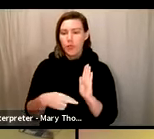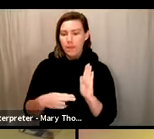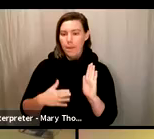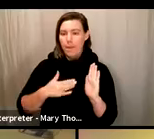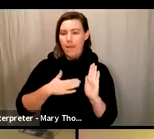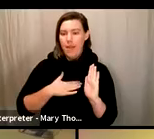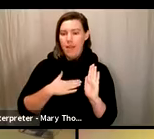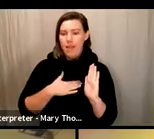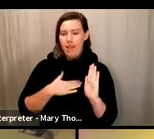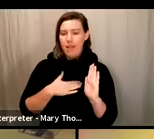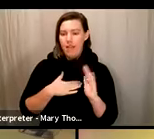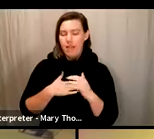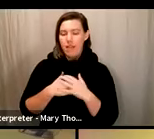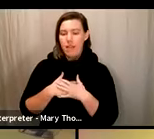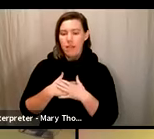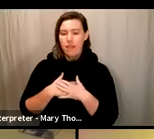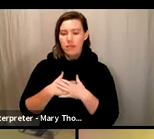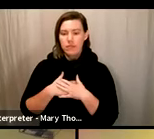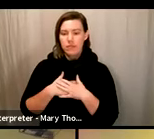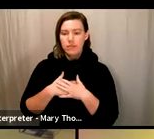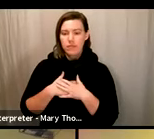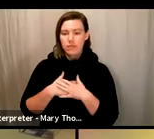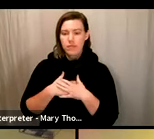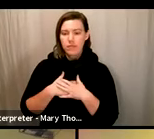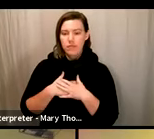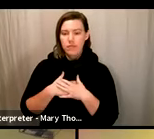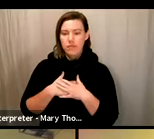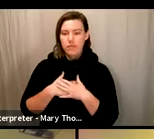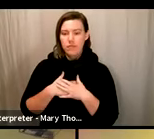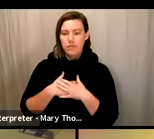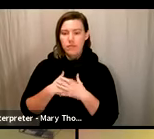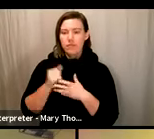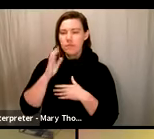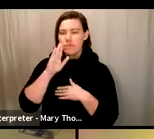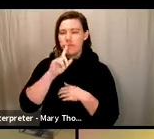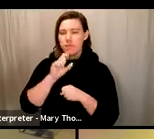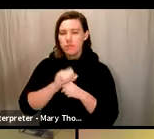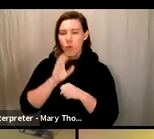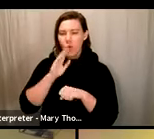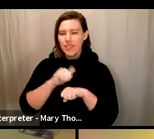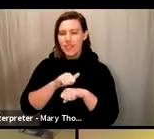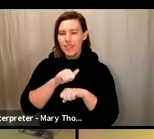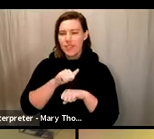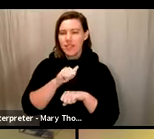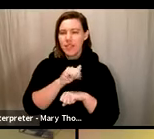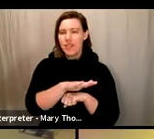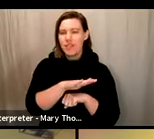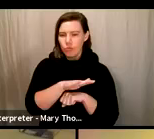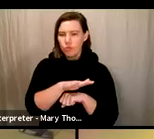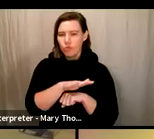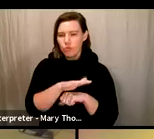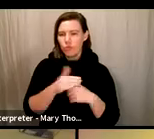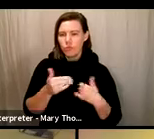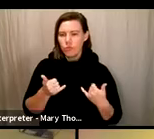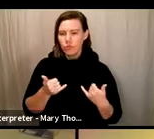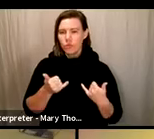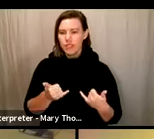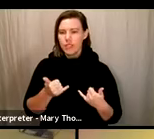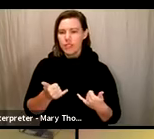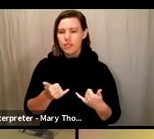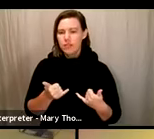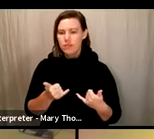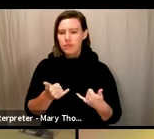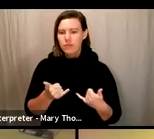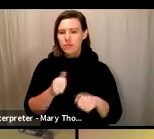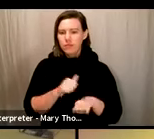um, my, I'm going to actually send this over real quick here to